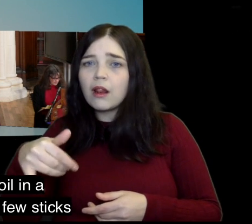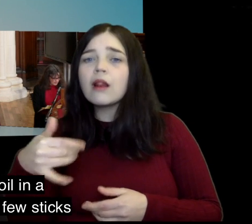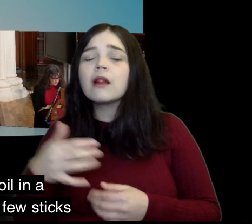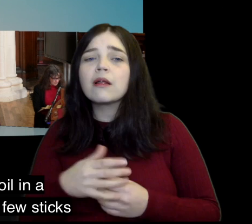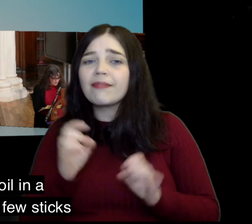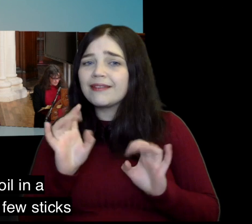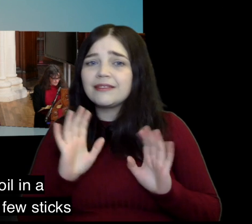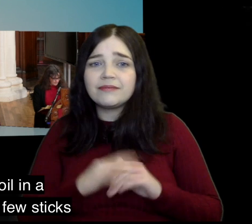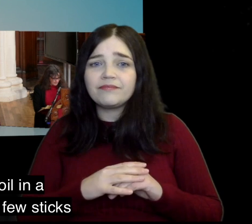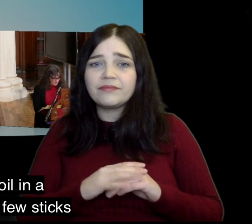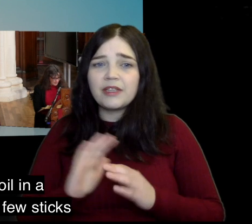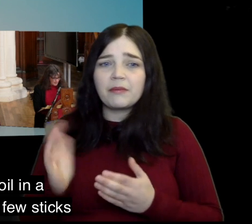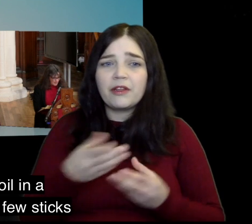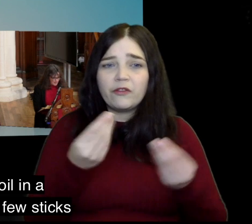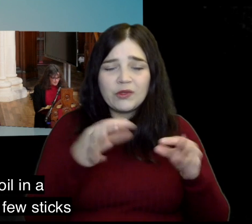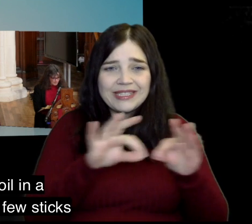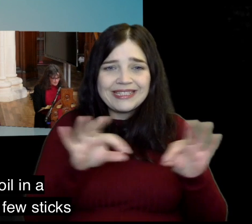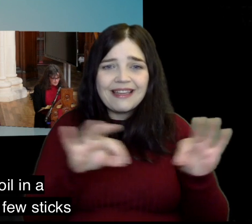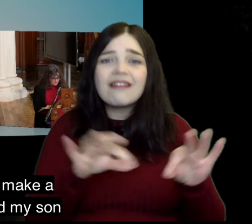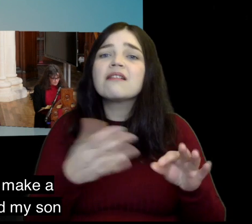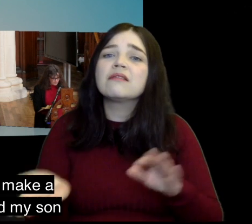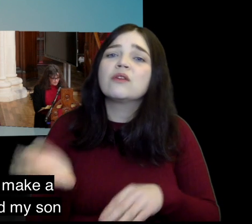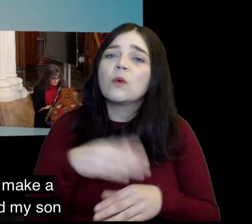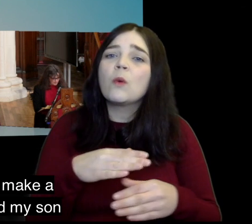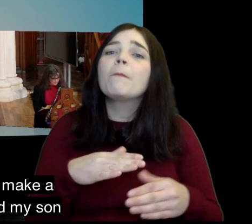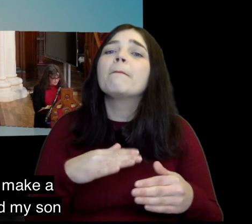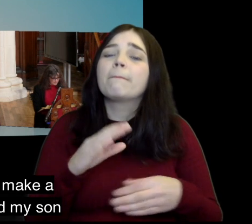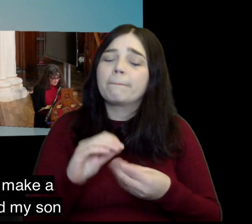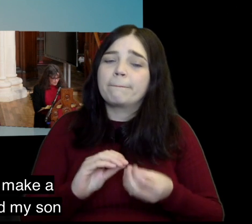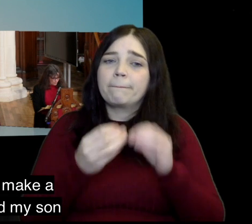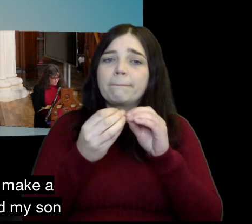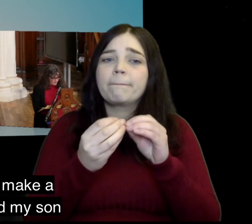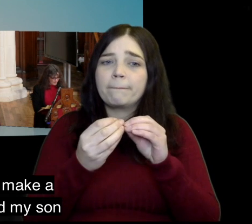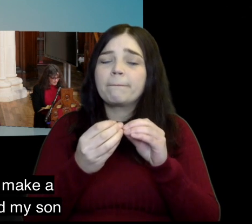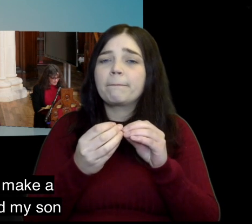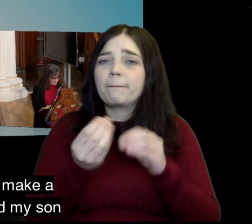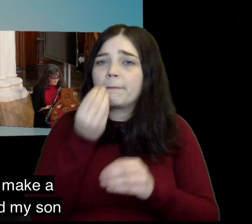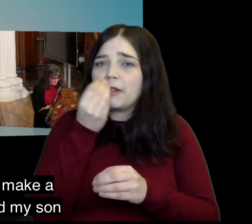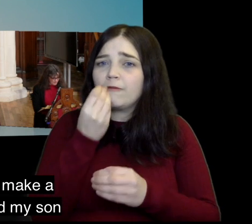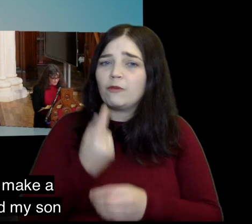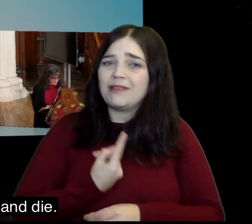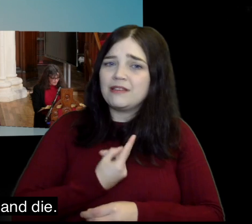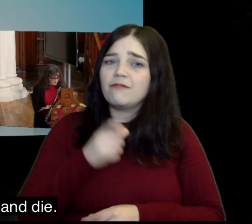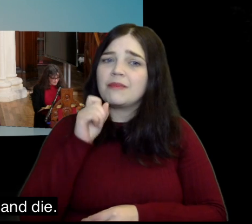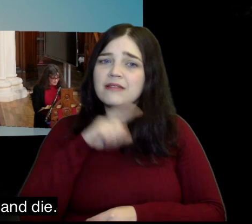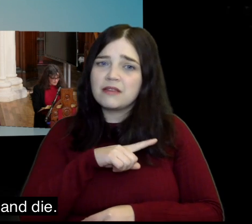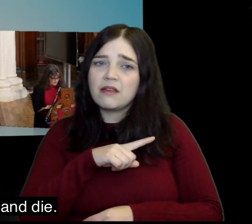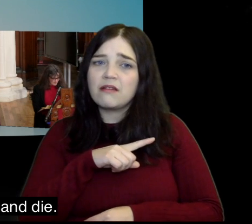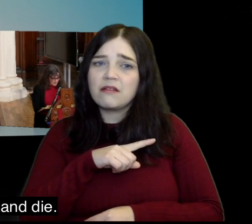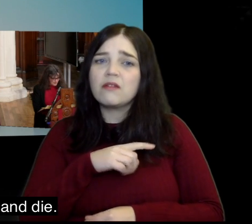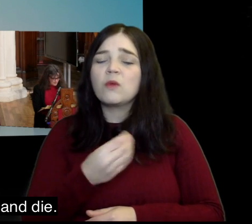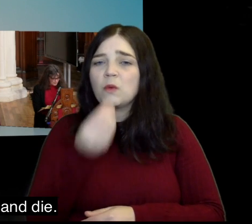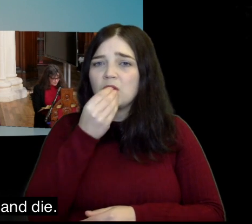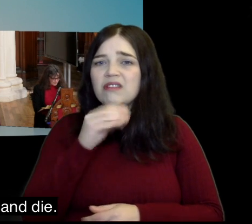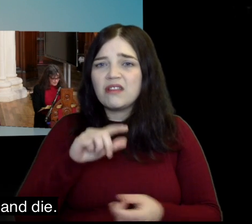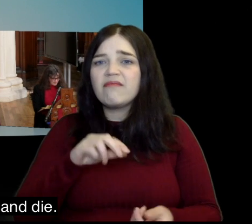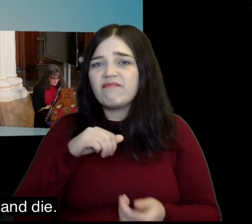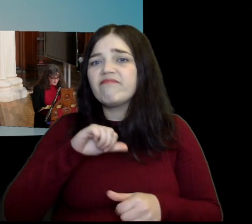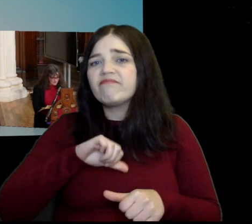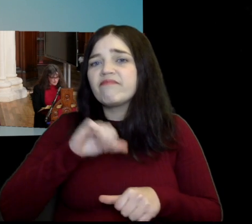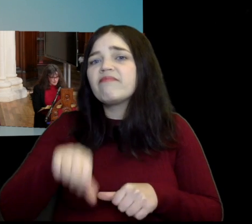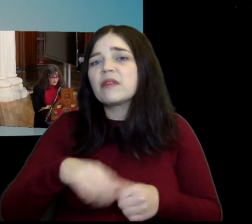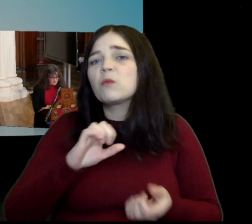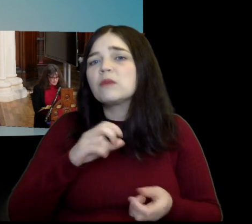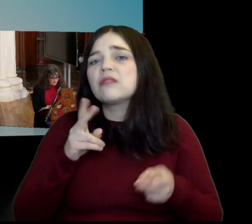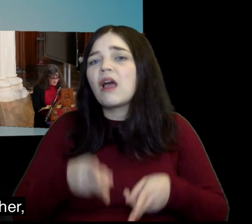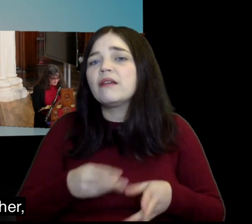olive oil in a jug I am gathering a few sticks to take home and make a meal for myself and my son that we may eat